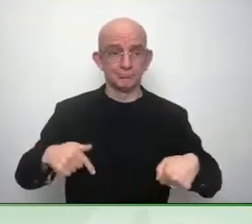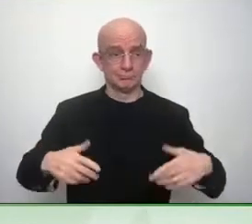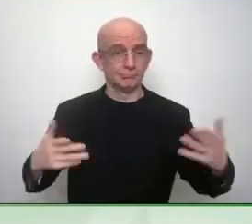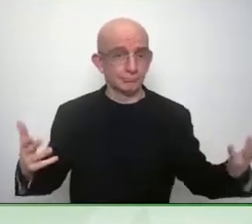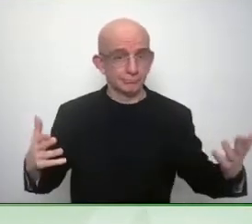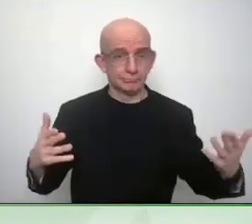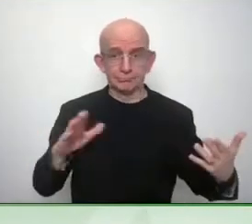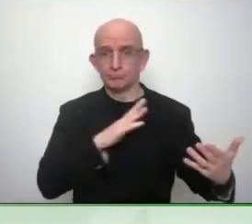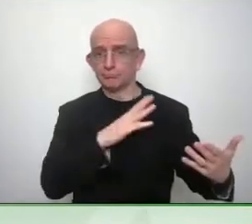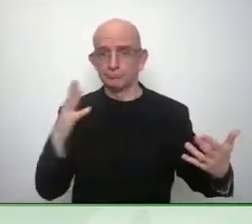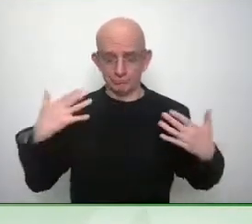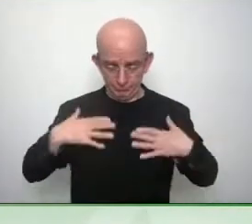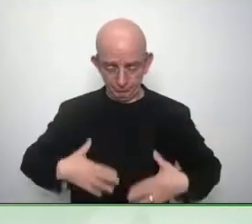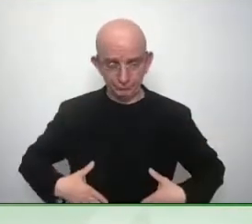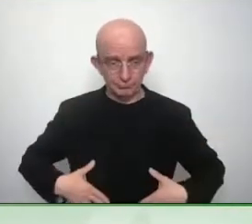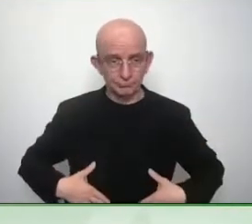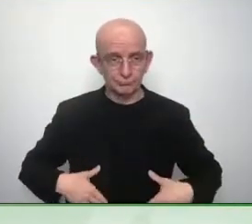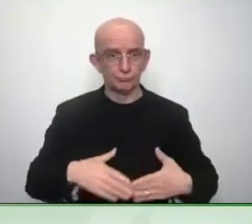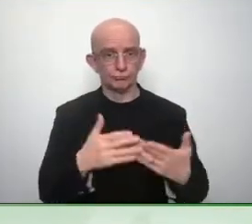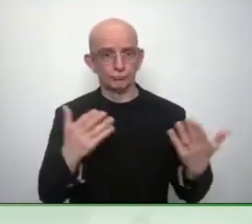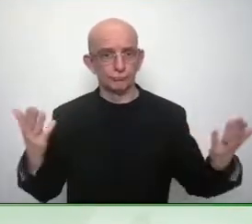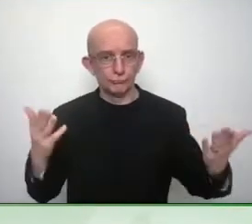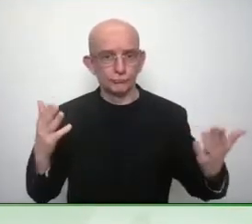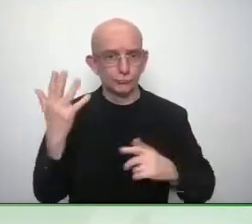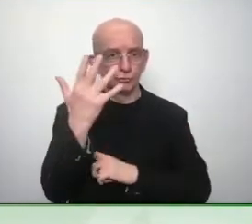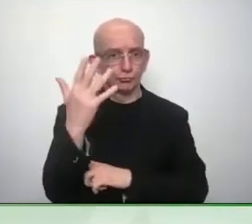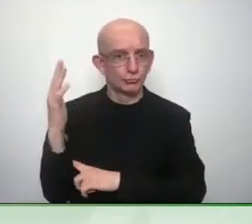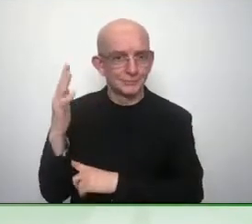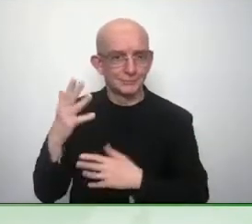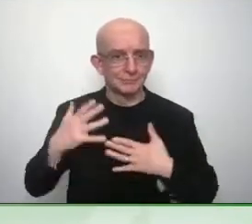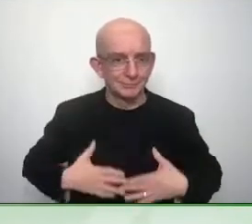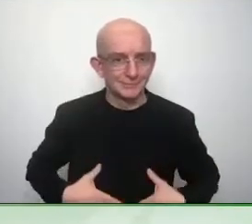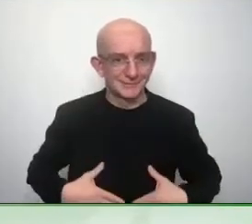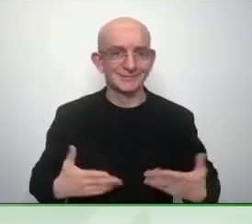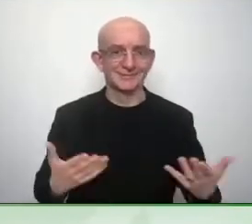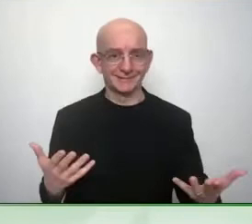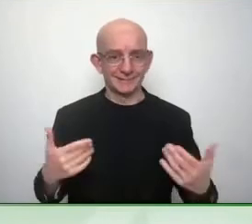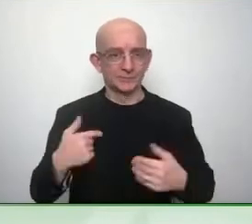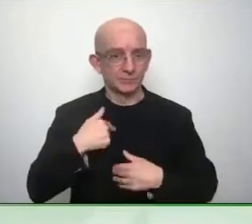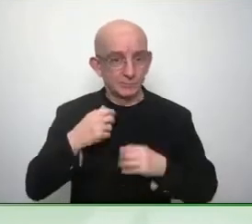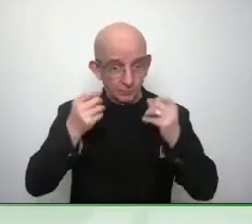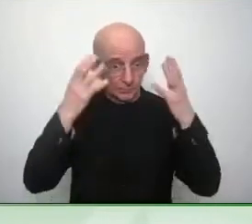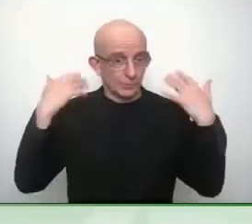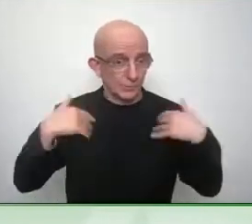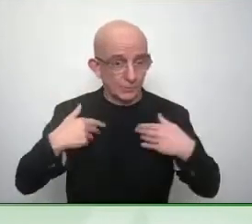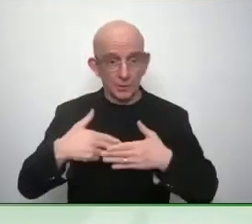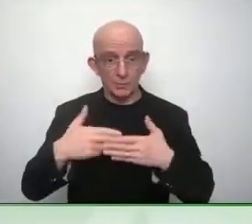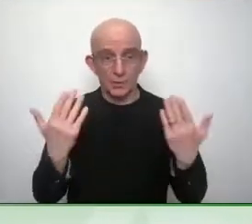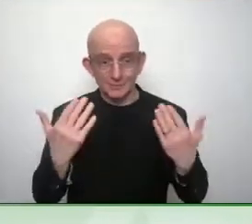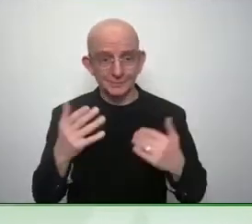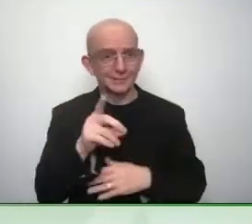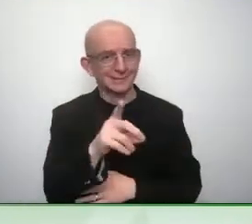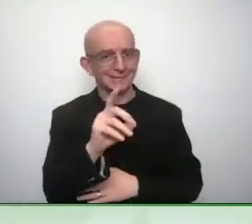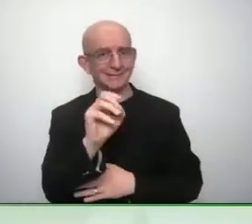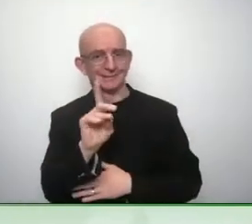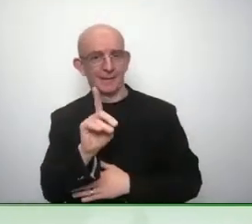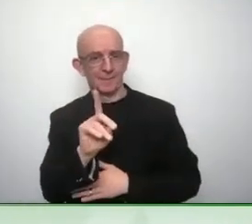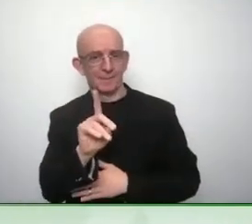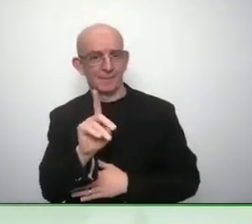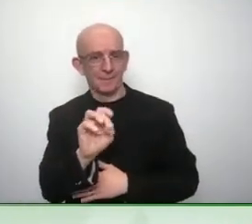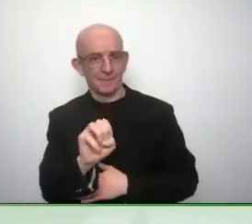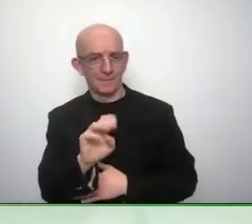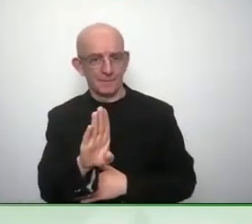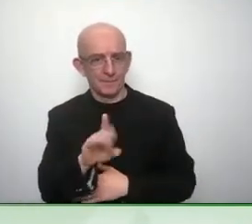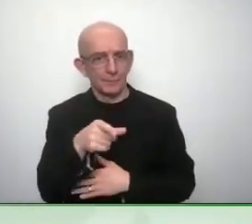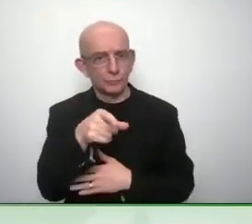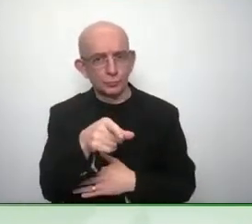well thank you so much and I am Deborah Rue I'm a huge fan of Caroline Casey I'm